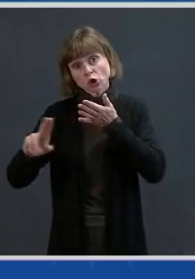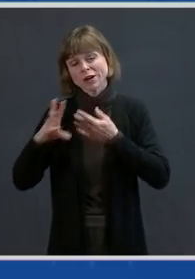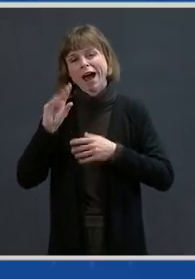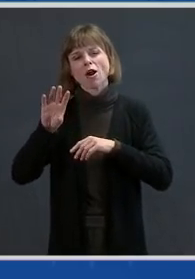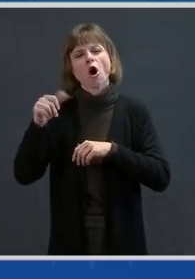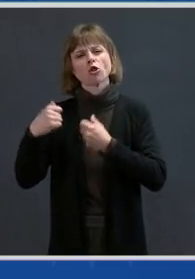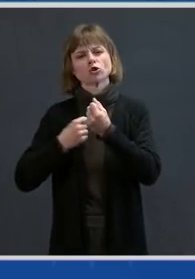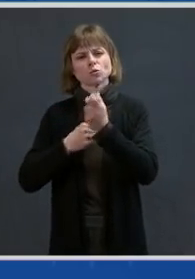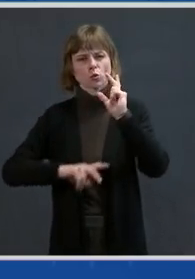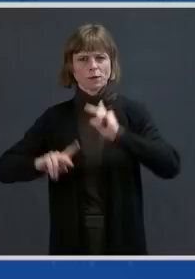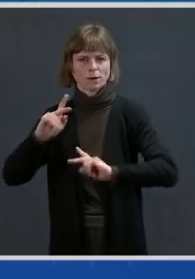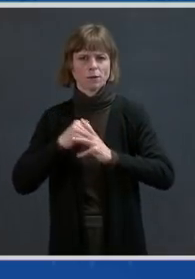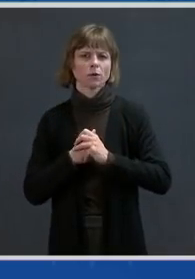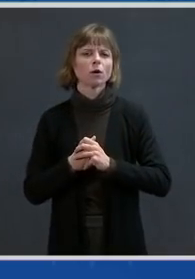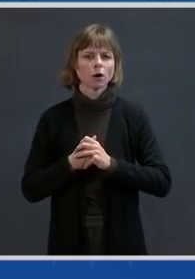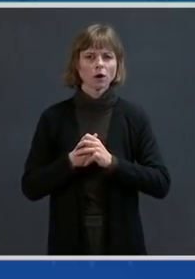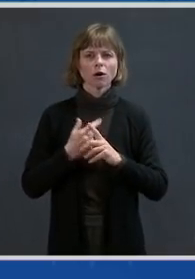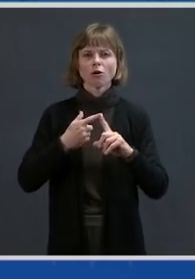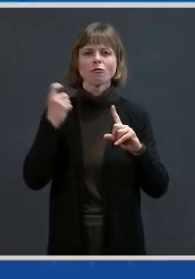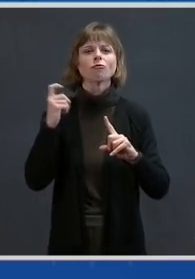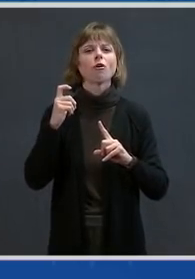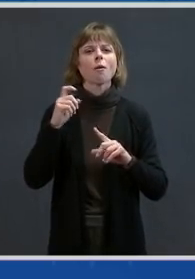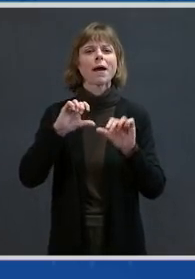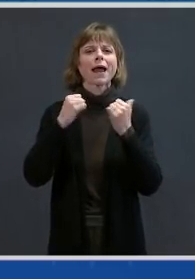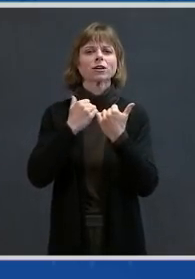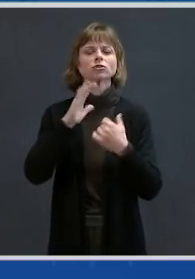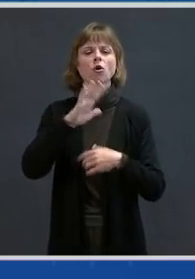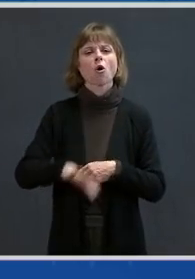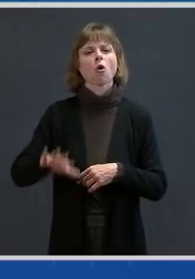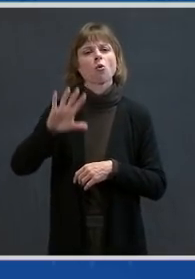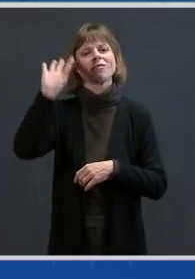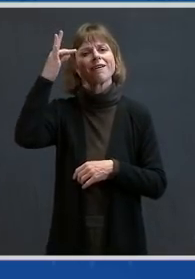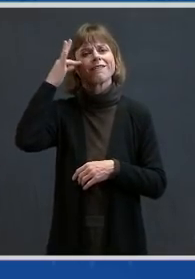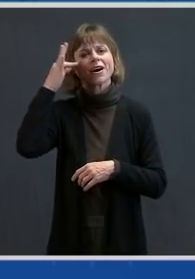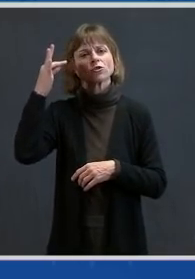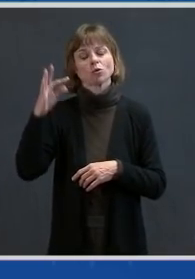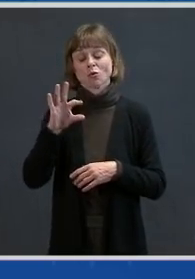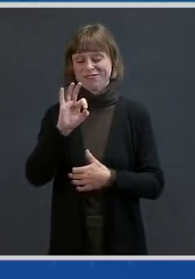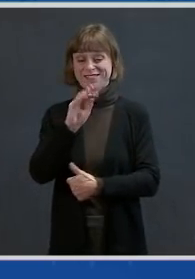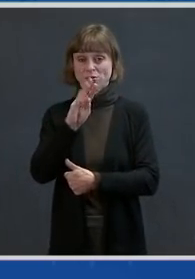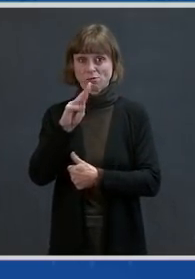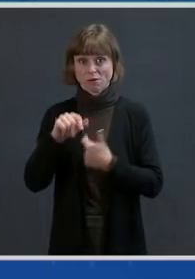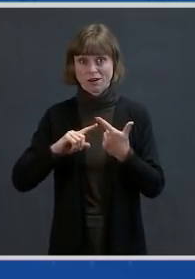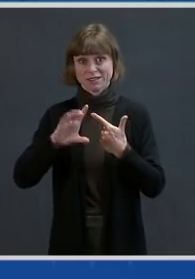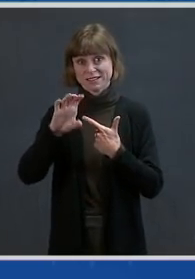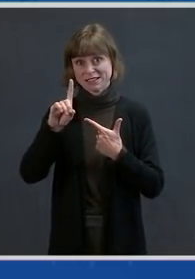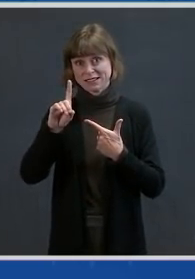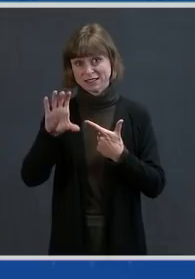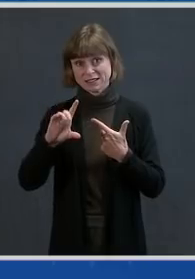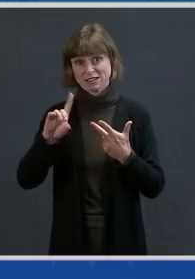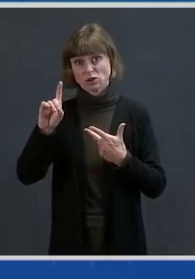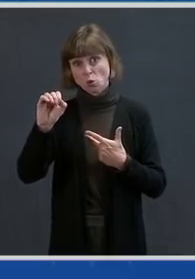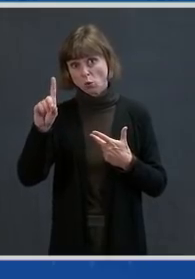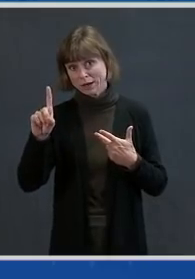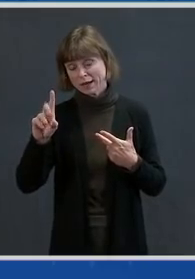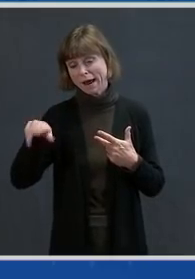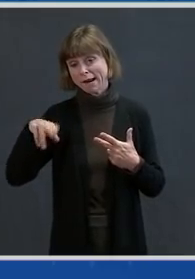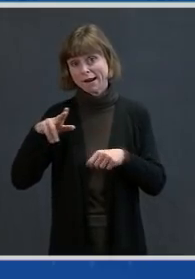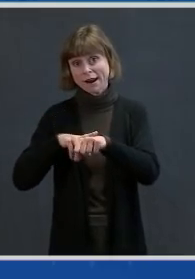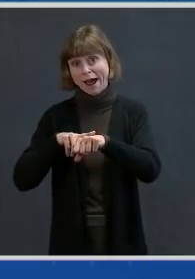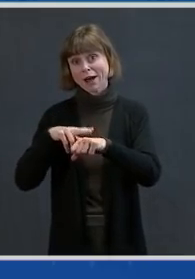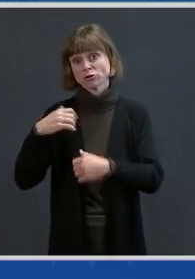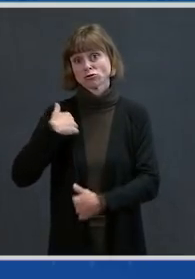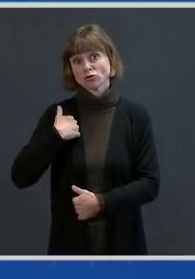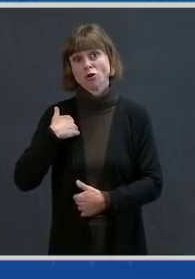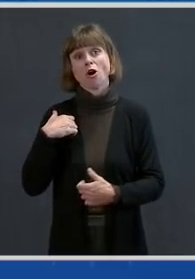Personnel are signed from agencies across the federal government, including FEMA, CDC, DOD, National Guard, and the Forest Service